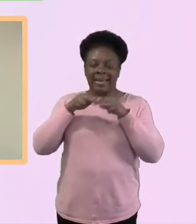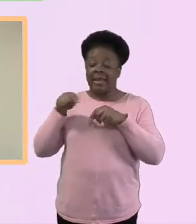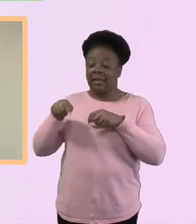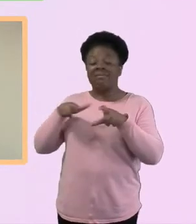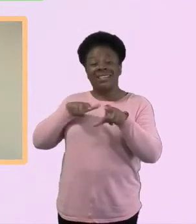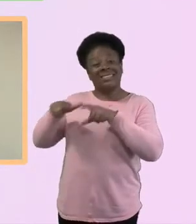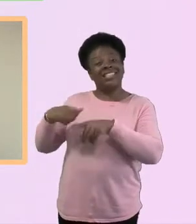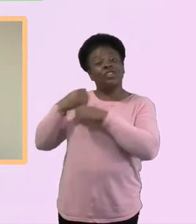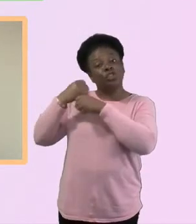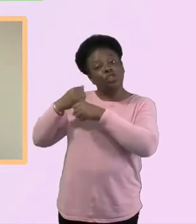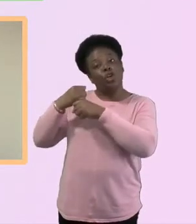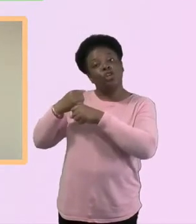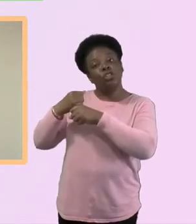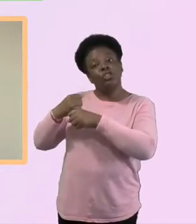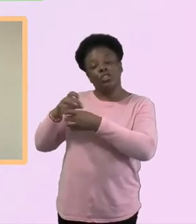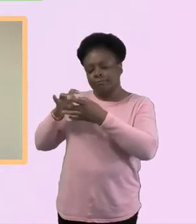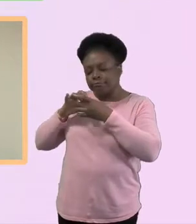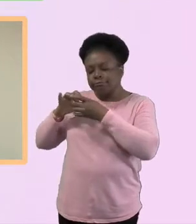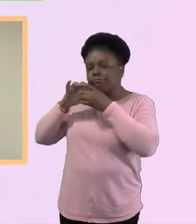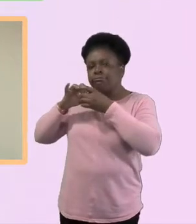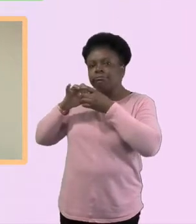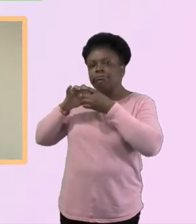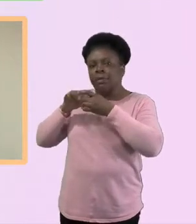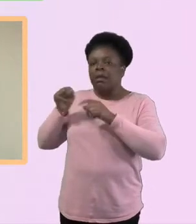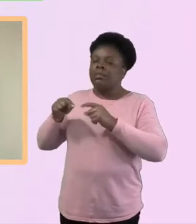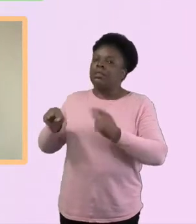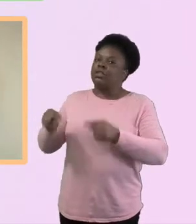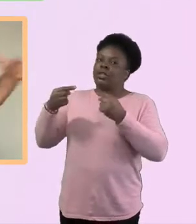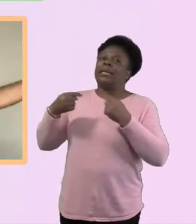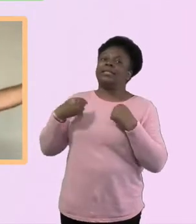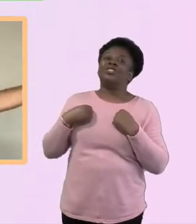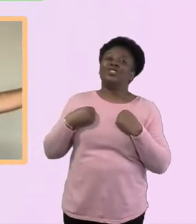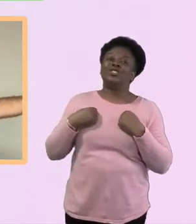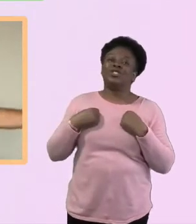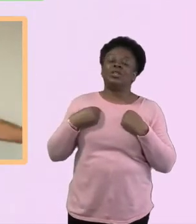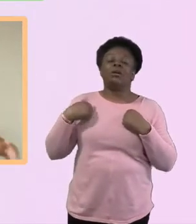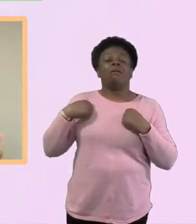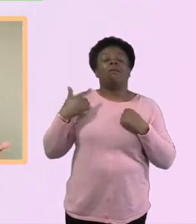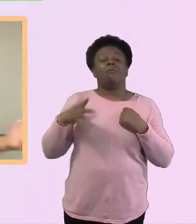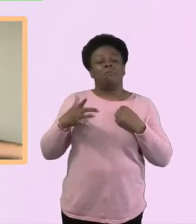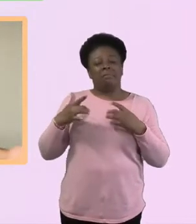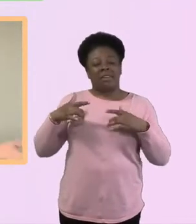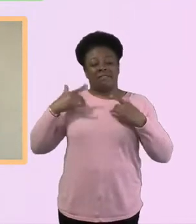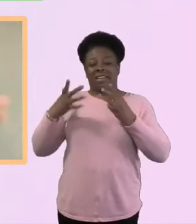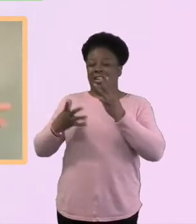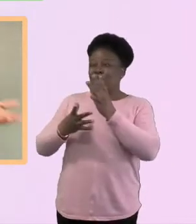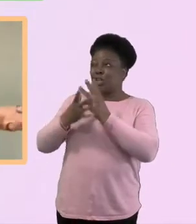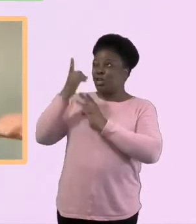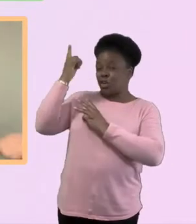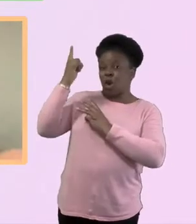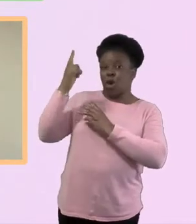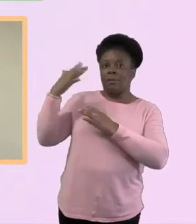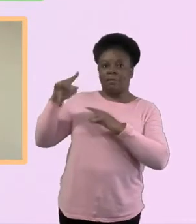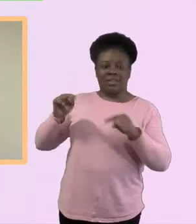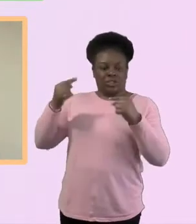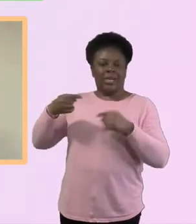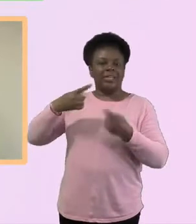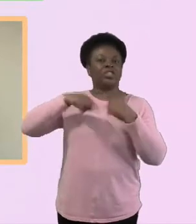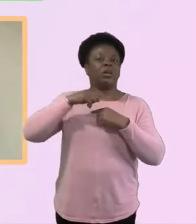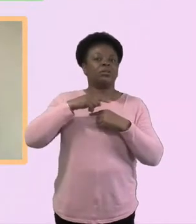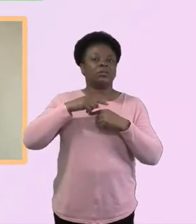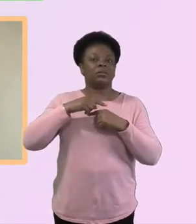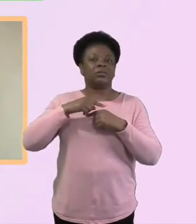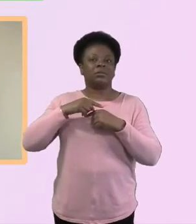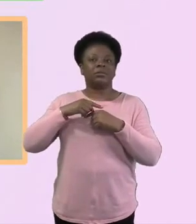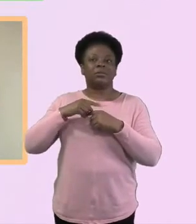are rooted in the question that, that I've been really challenged by and, and really felt that God led us as a church through, which was simply asking the question, what is church? And